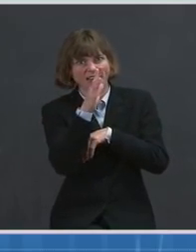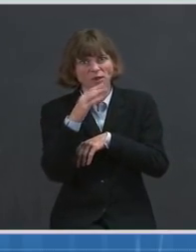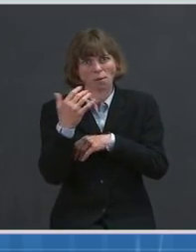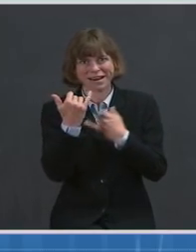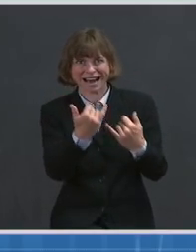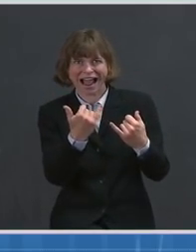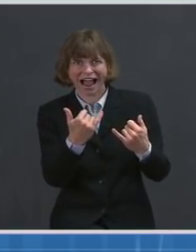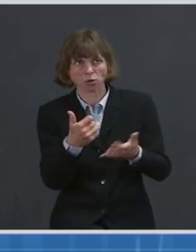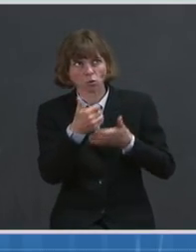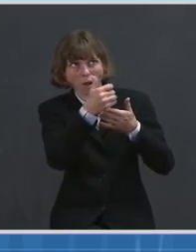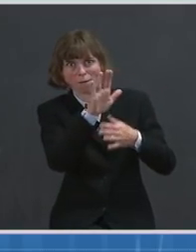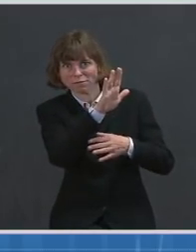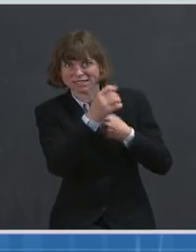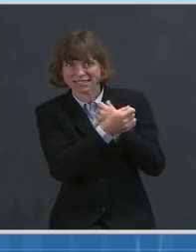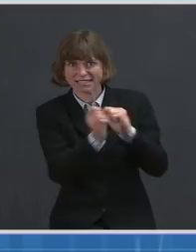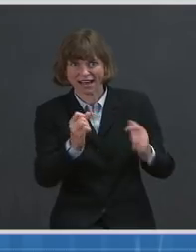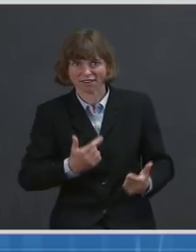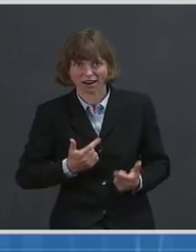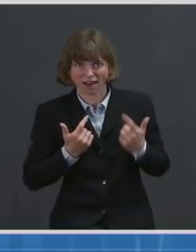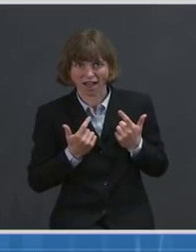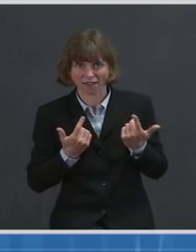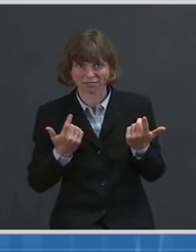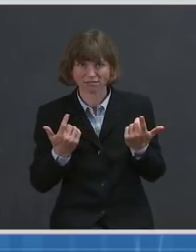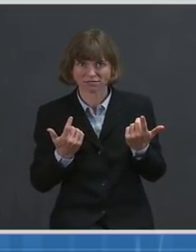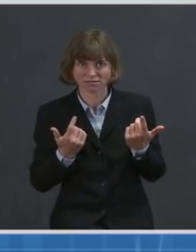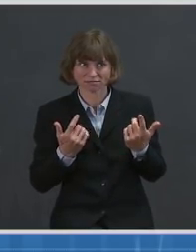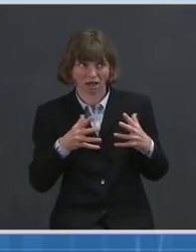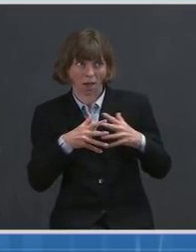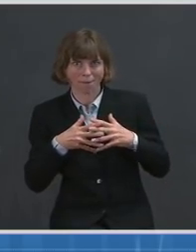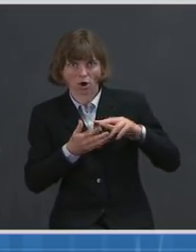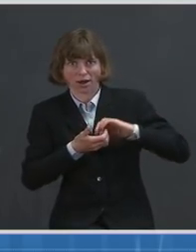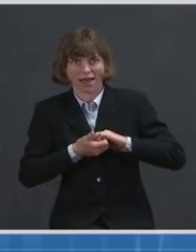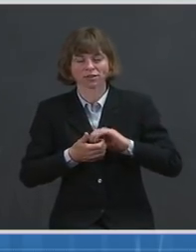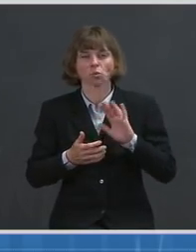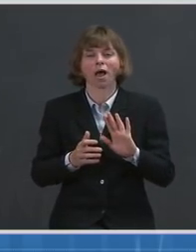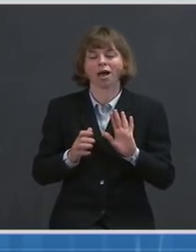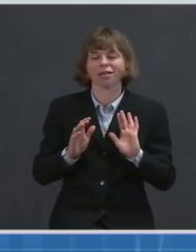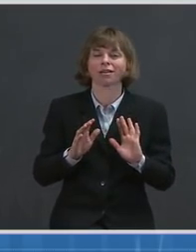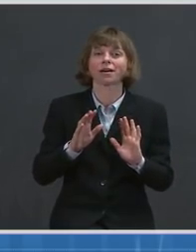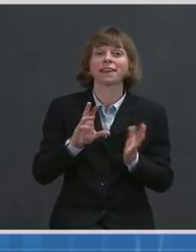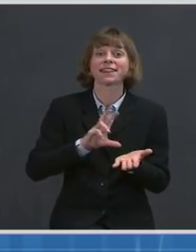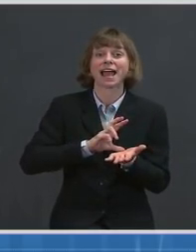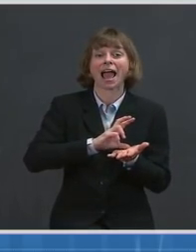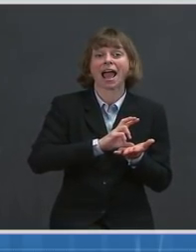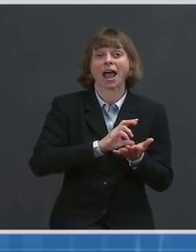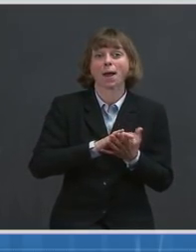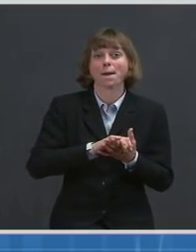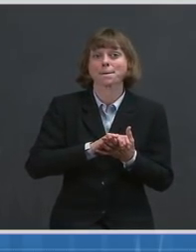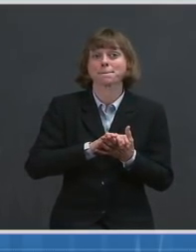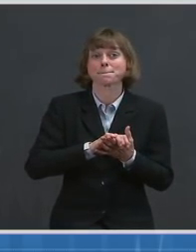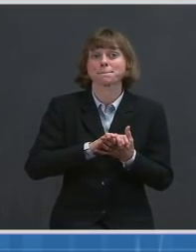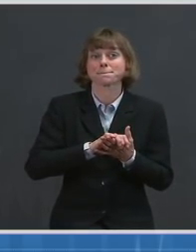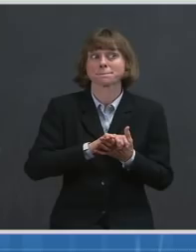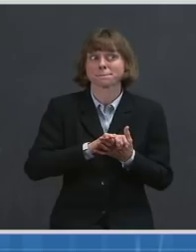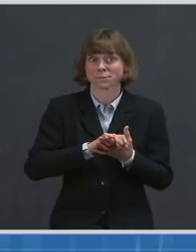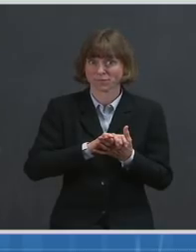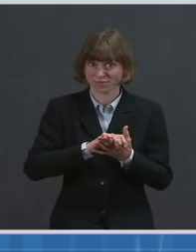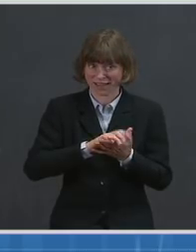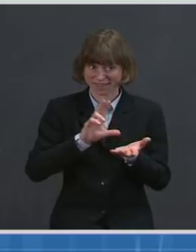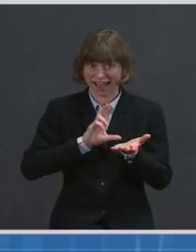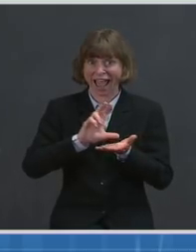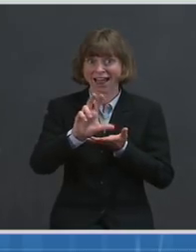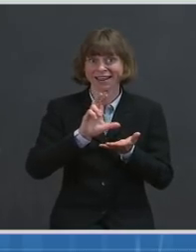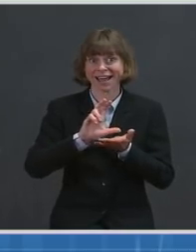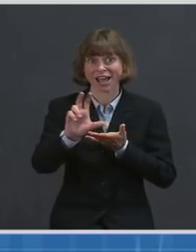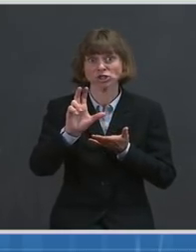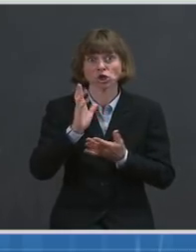save some lives with American allies in particular? Well, the allocation that we'll make on a going forward basis will